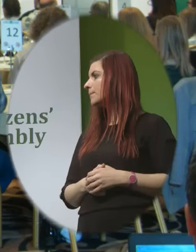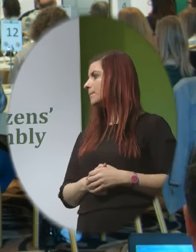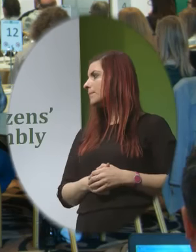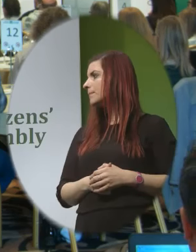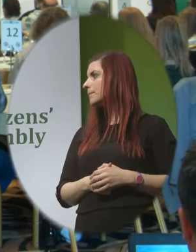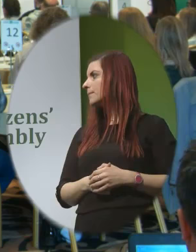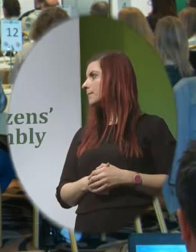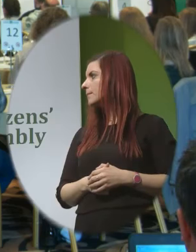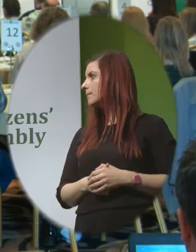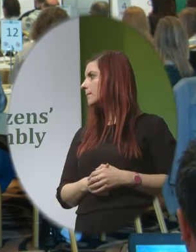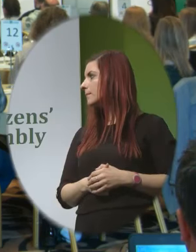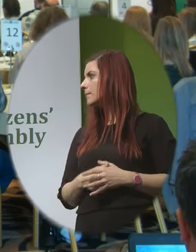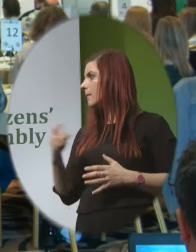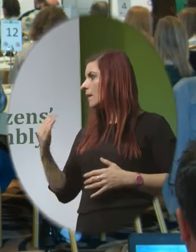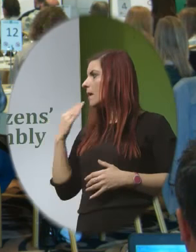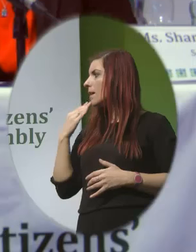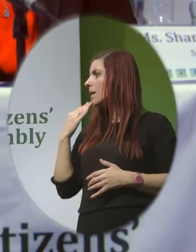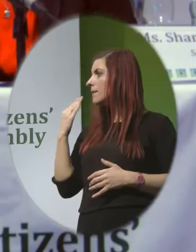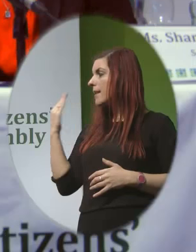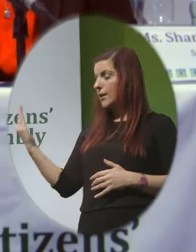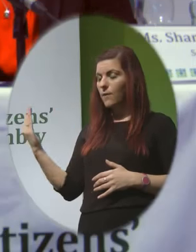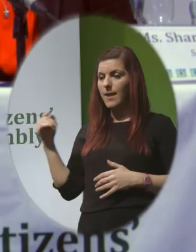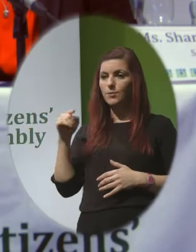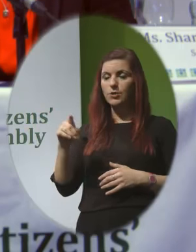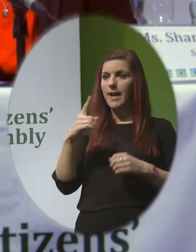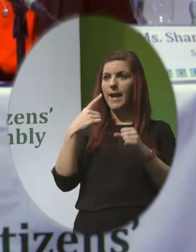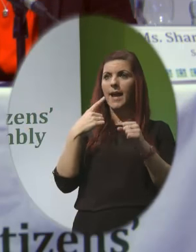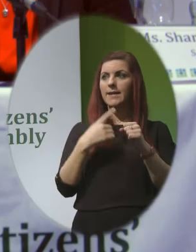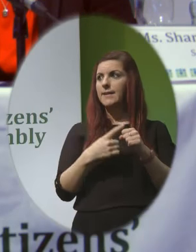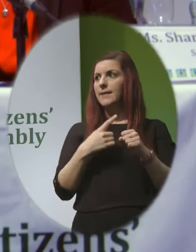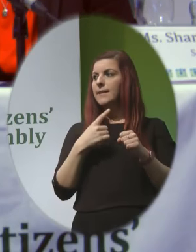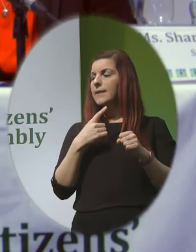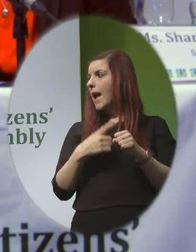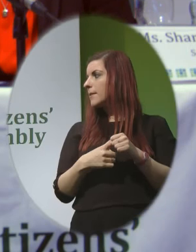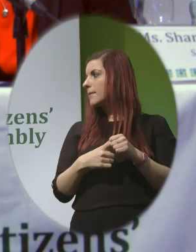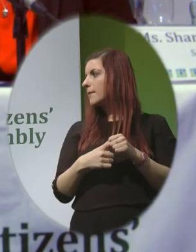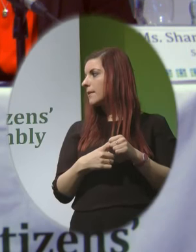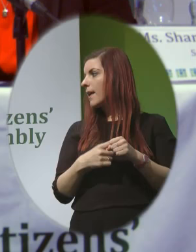Yes Thank you for that Because again That's in